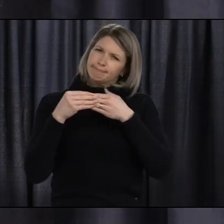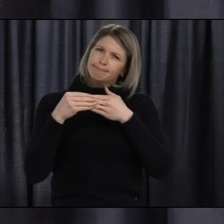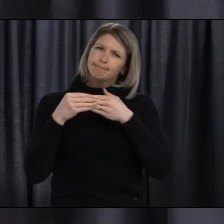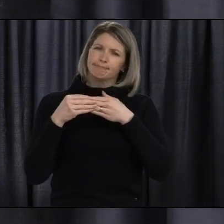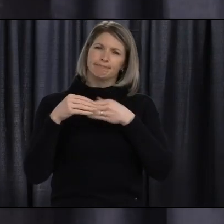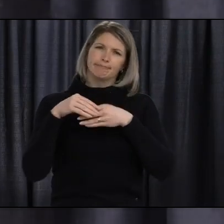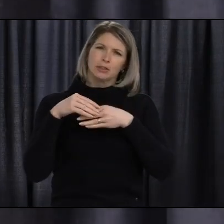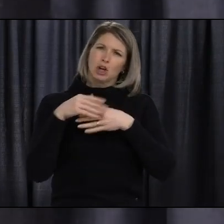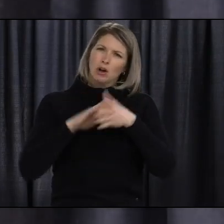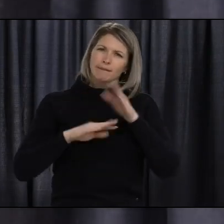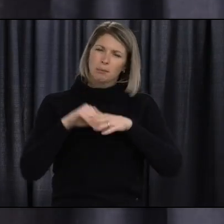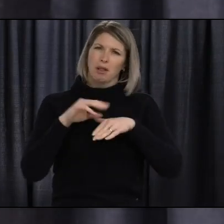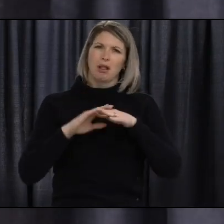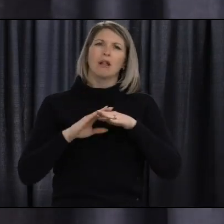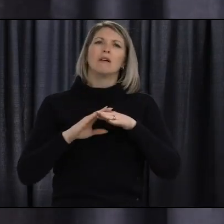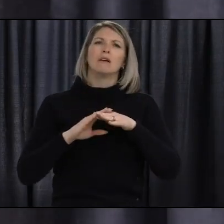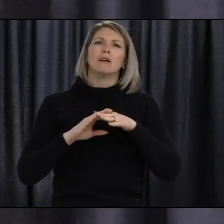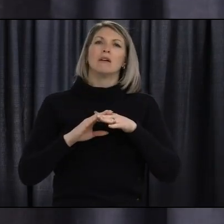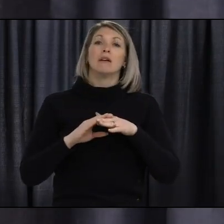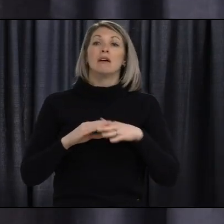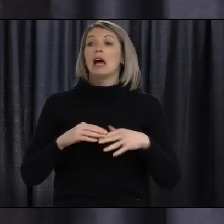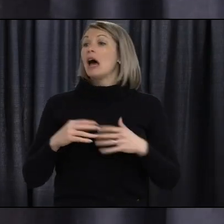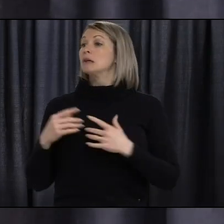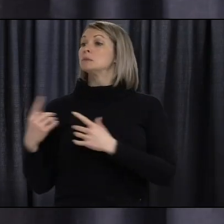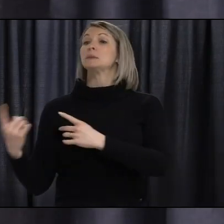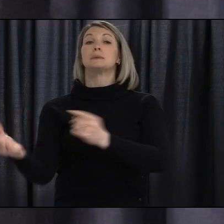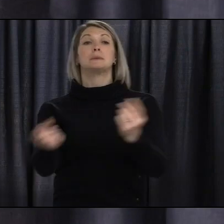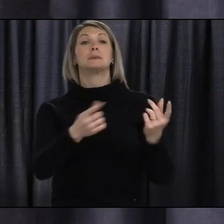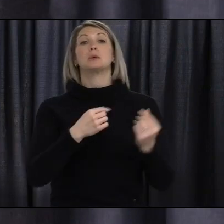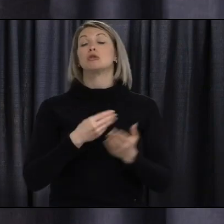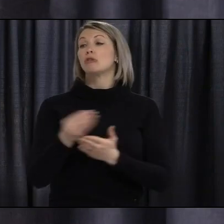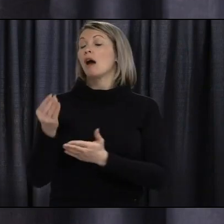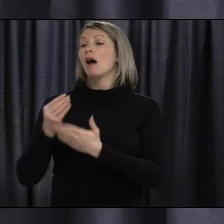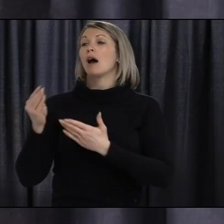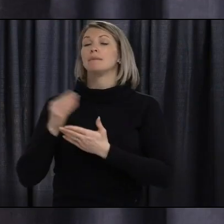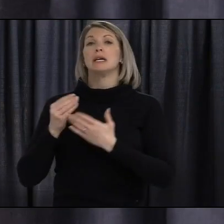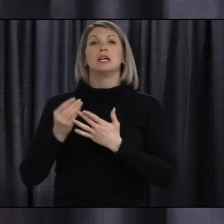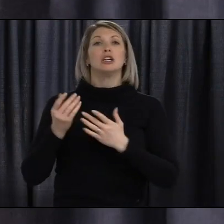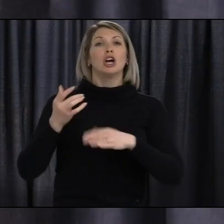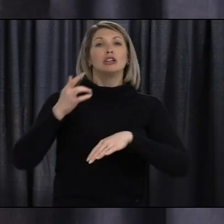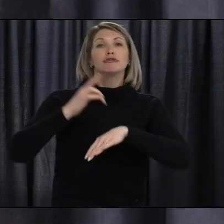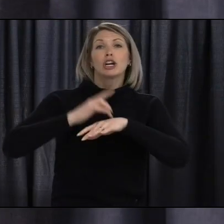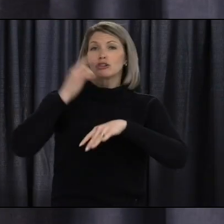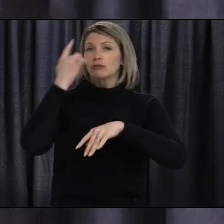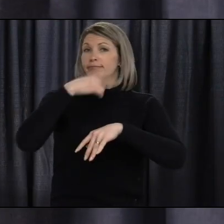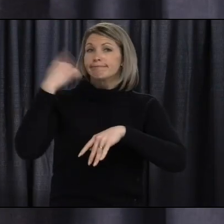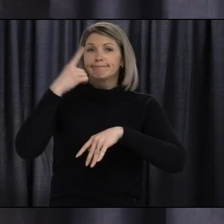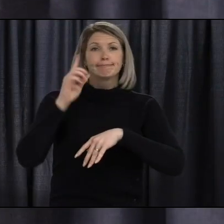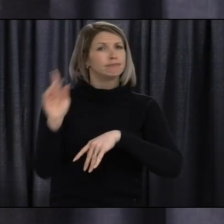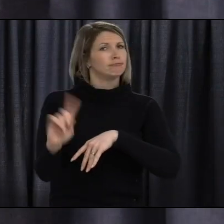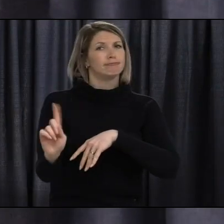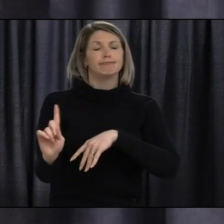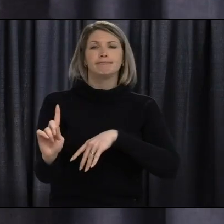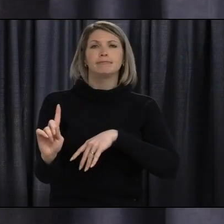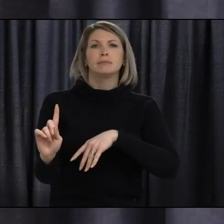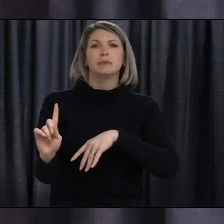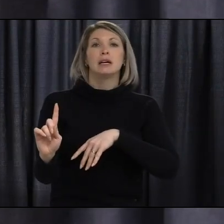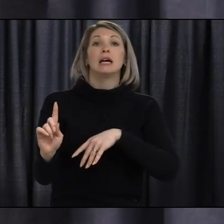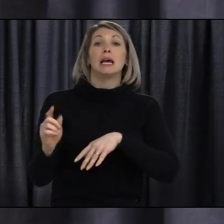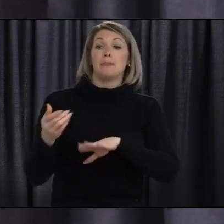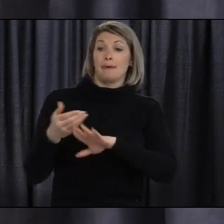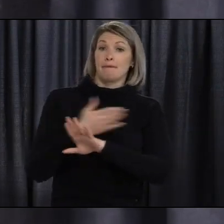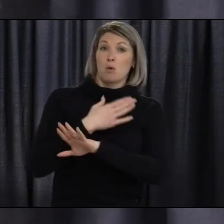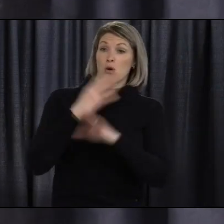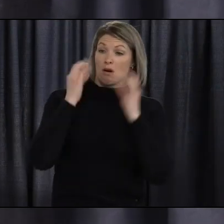is important to remember to avoid touching your mask or face while wearing it. To remove this mask, clean your